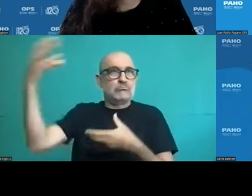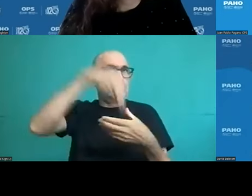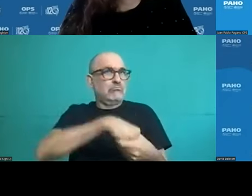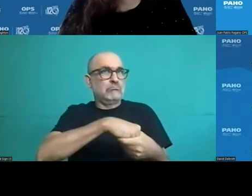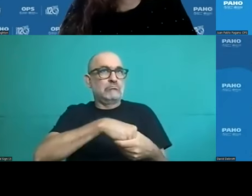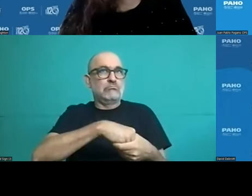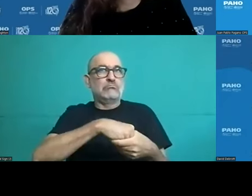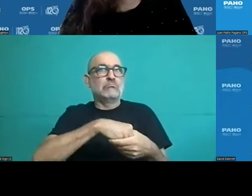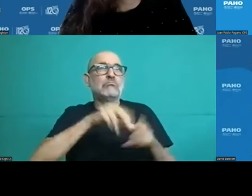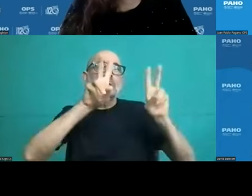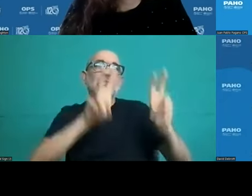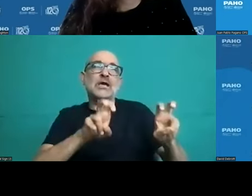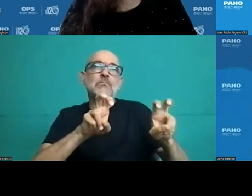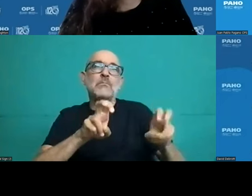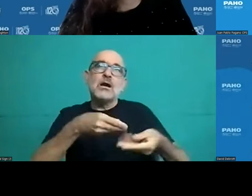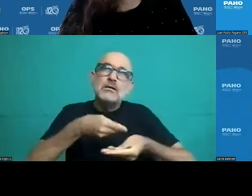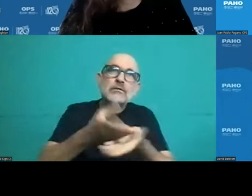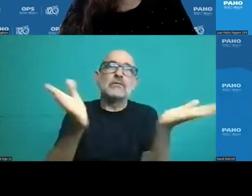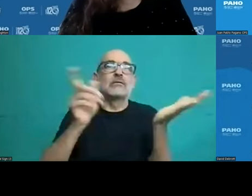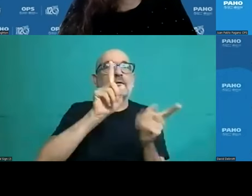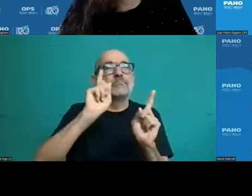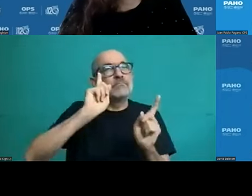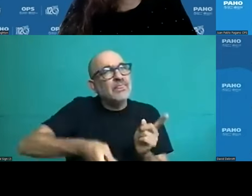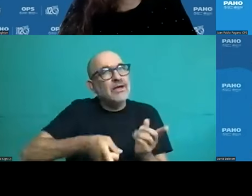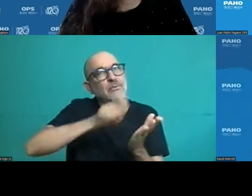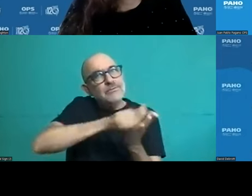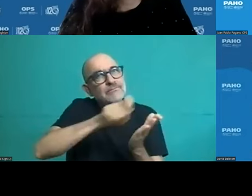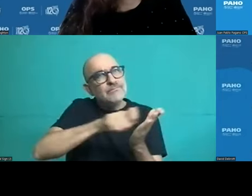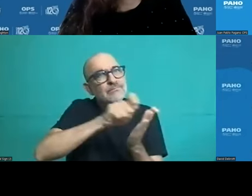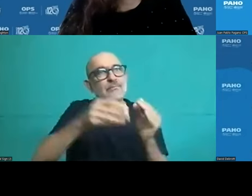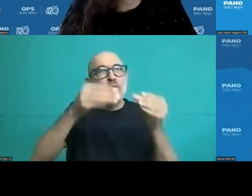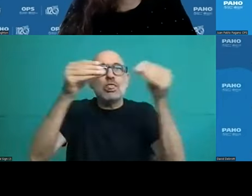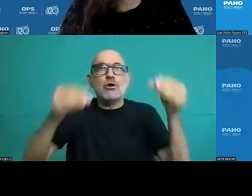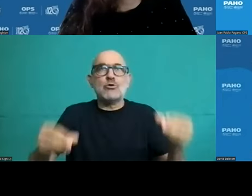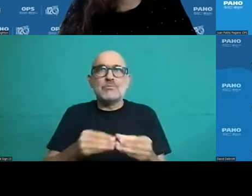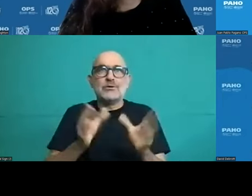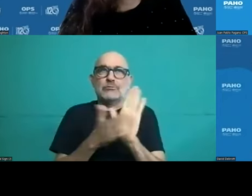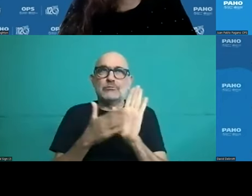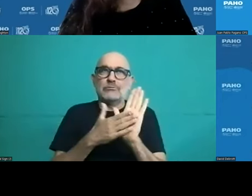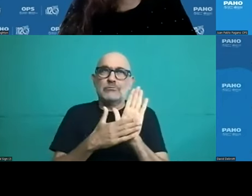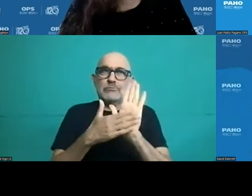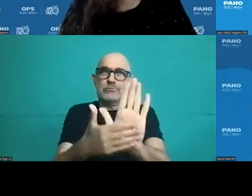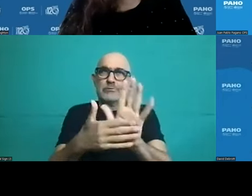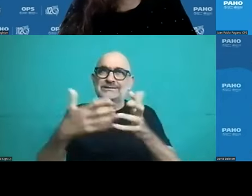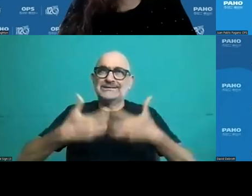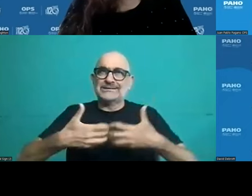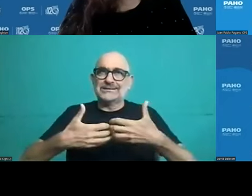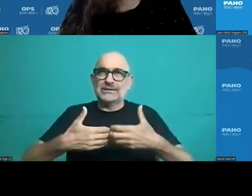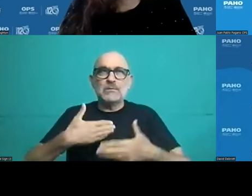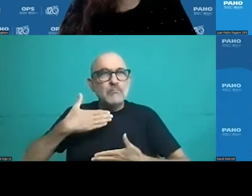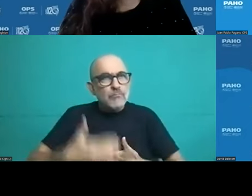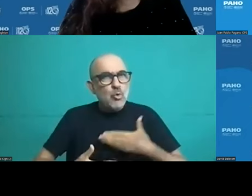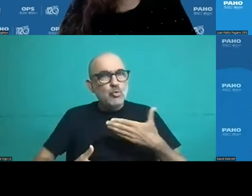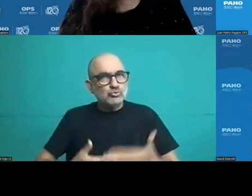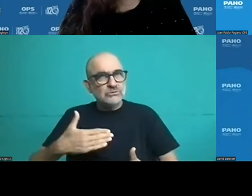This is a system that has insisted on not reforming it,